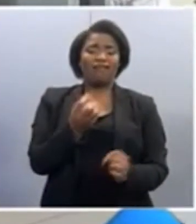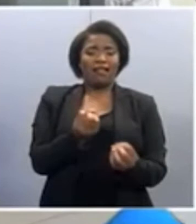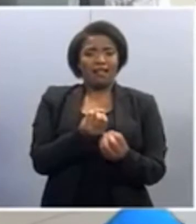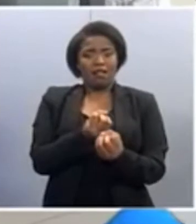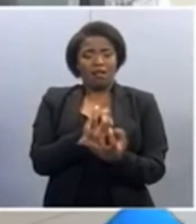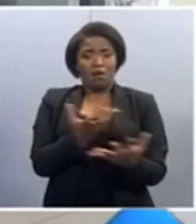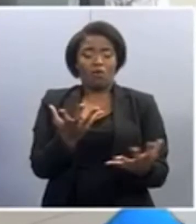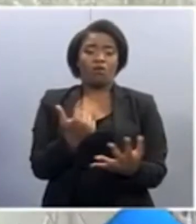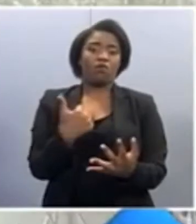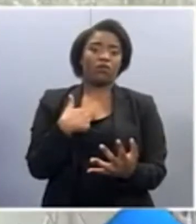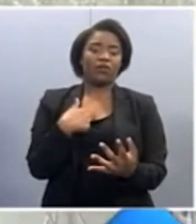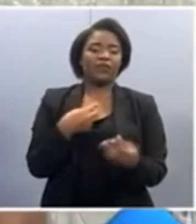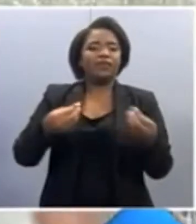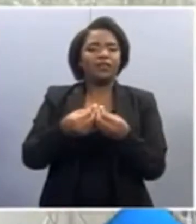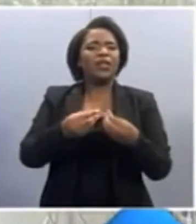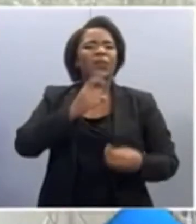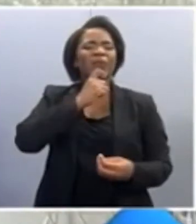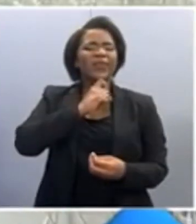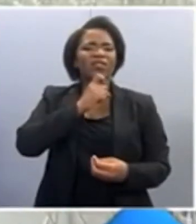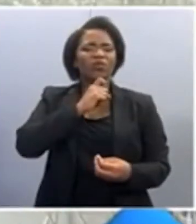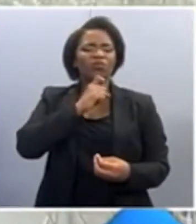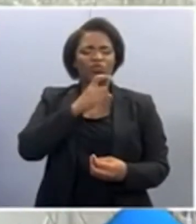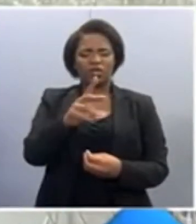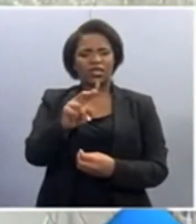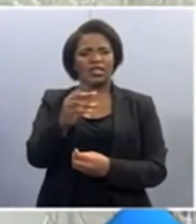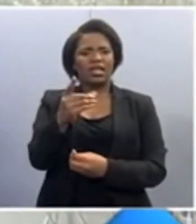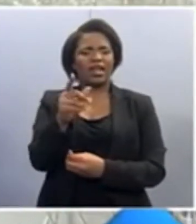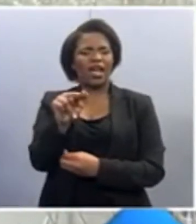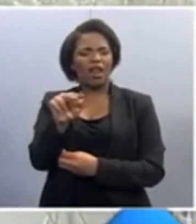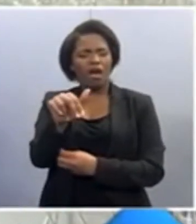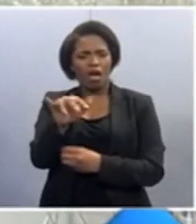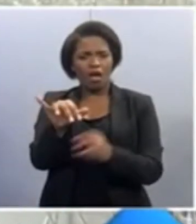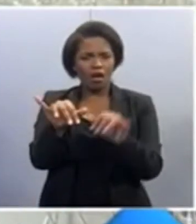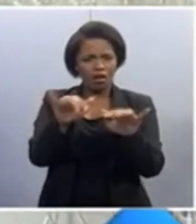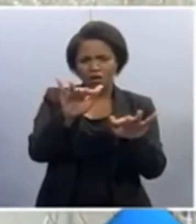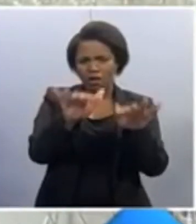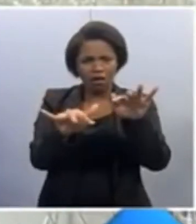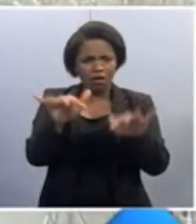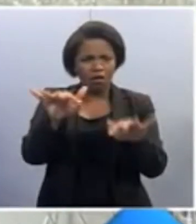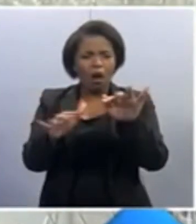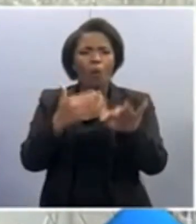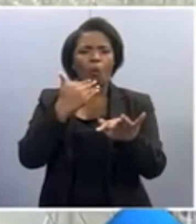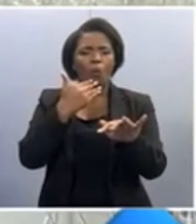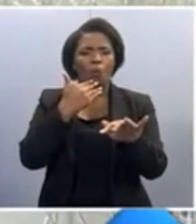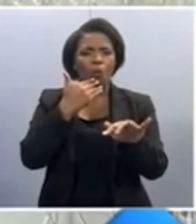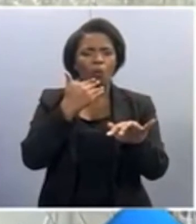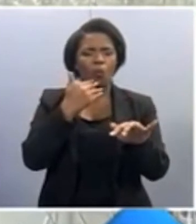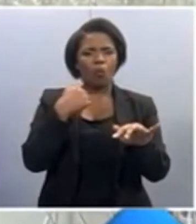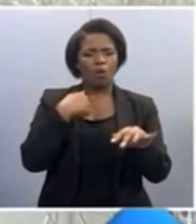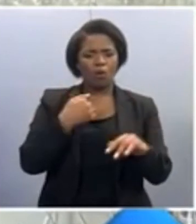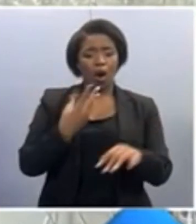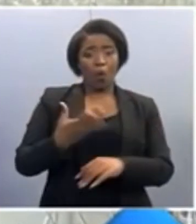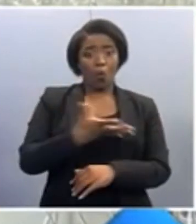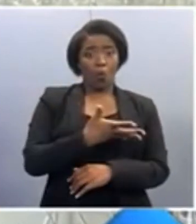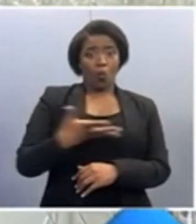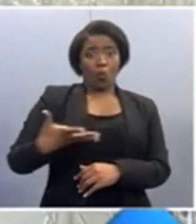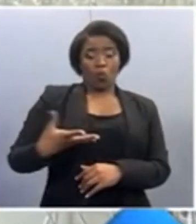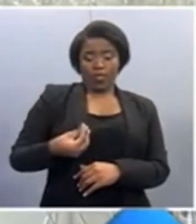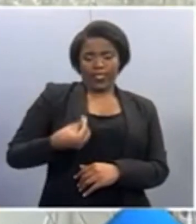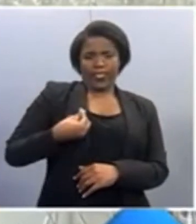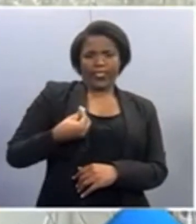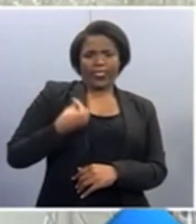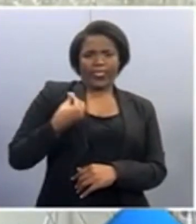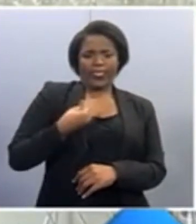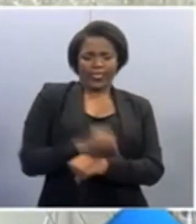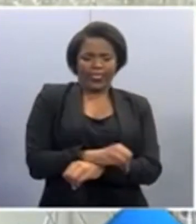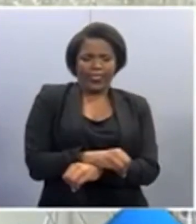CAPRISA, that we use a large number of DNA sequence to understand who is transmitting HIV to young women. What was very good about